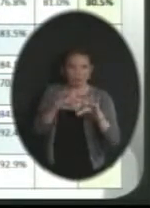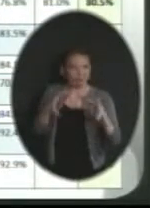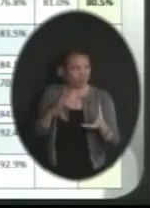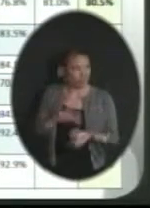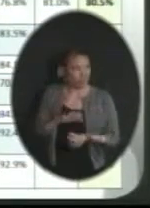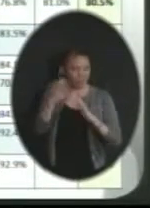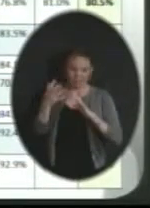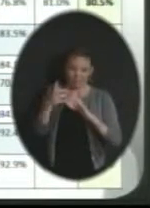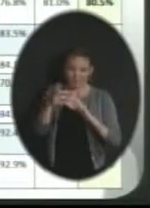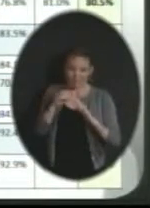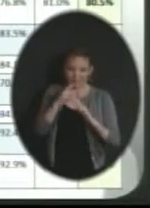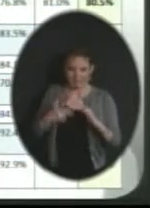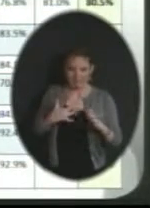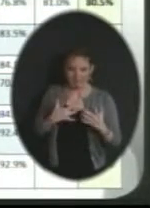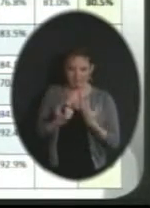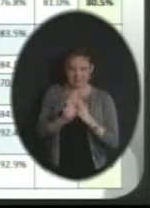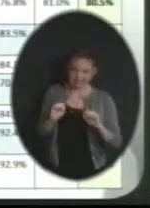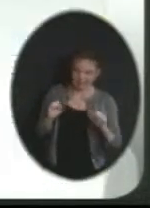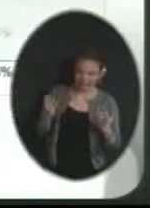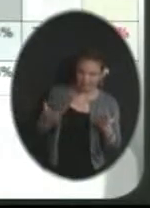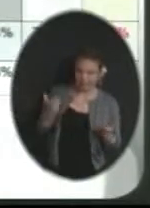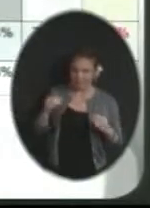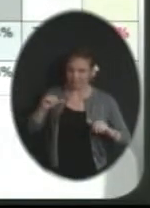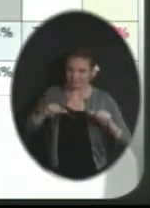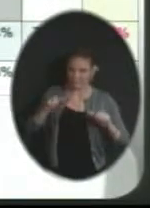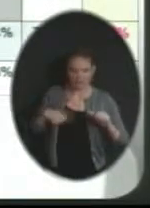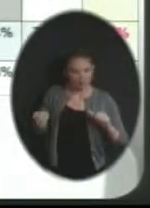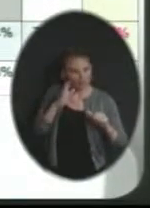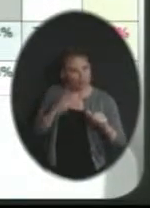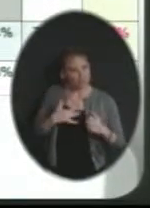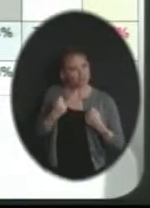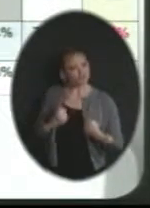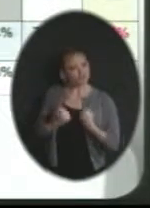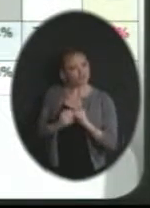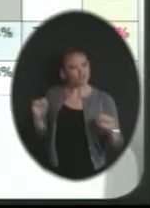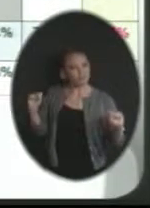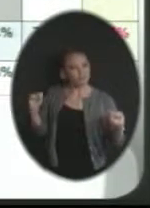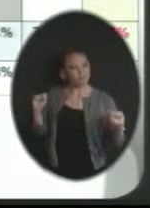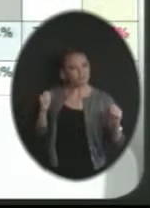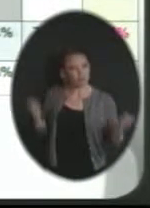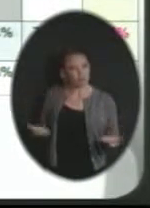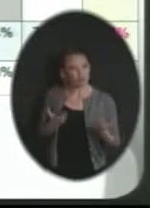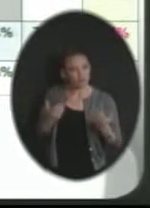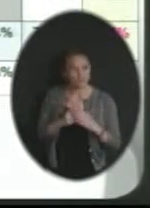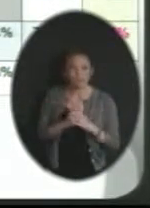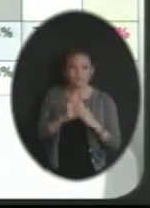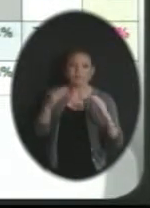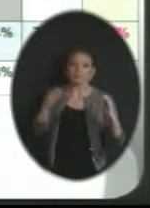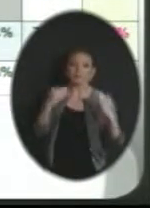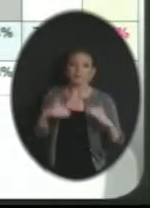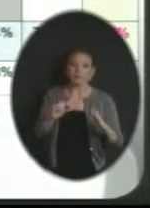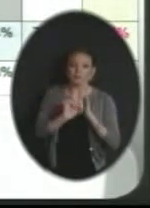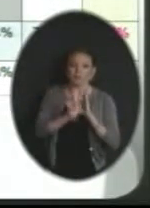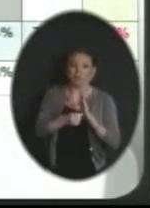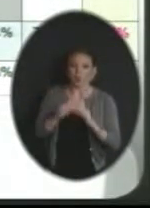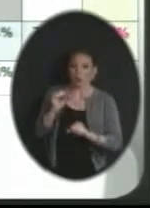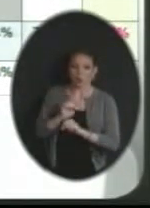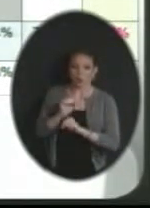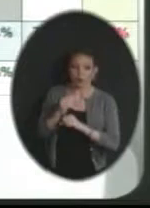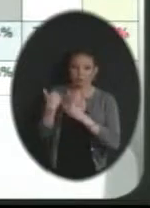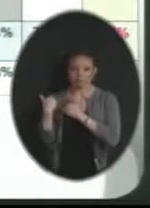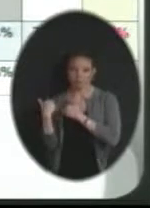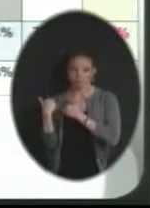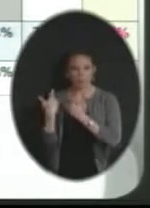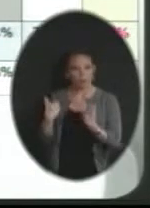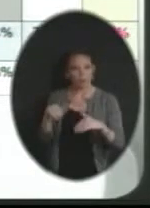people sometimes aren't as secure at their work environment. So that's very positive. The next one that I want to just highlight is workload. That's